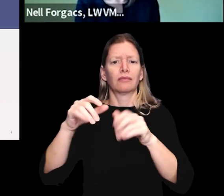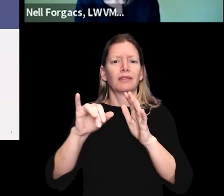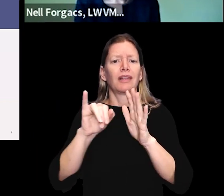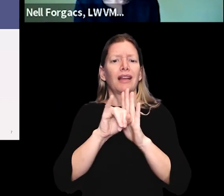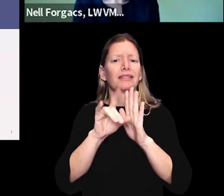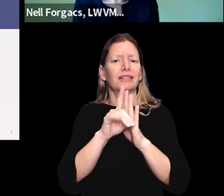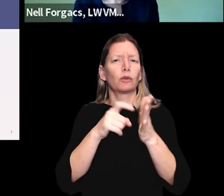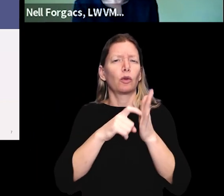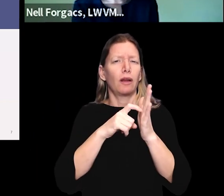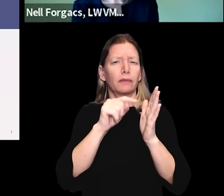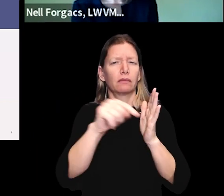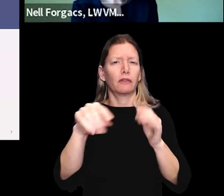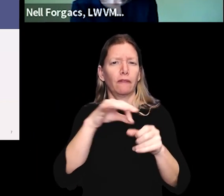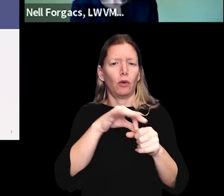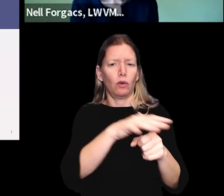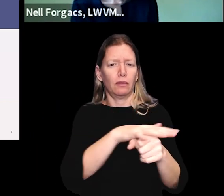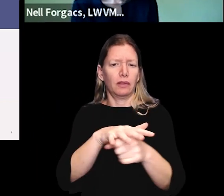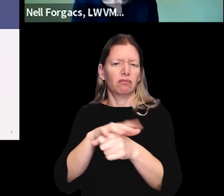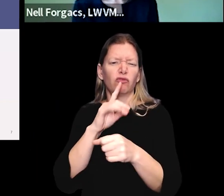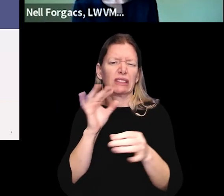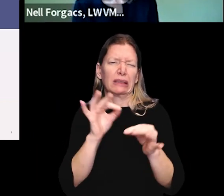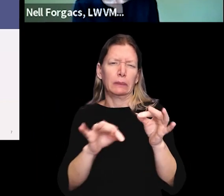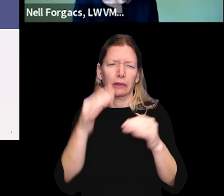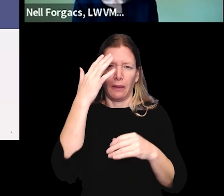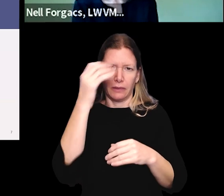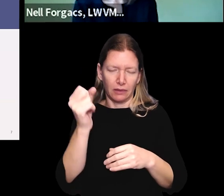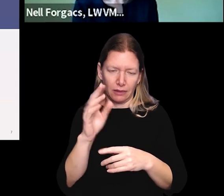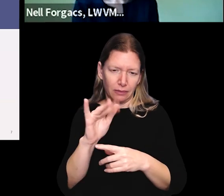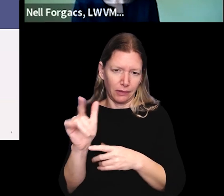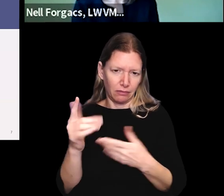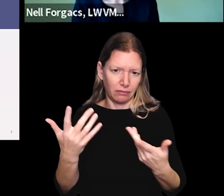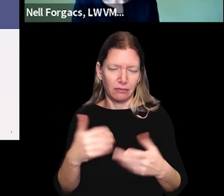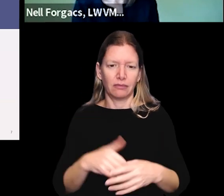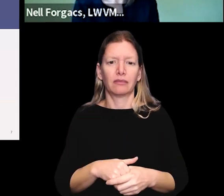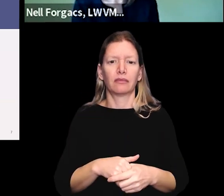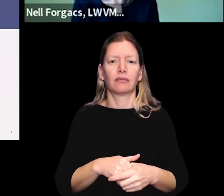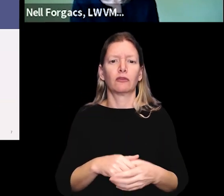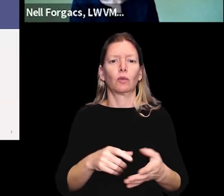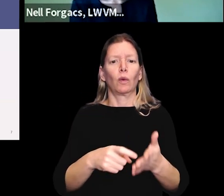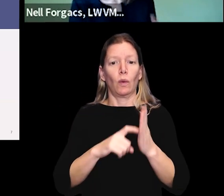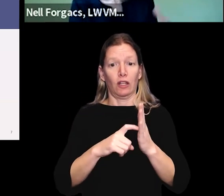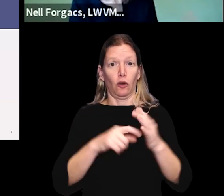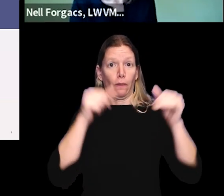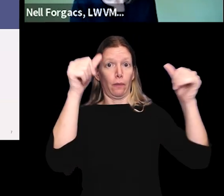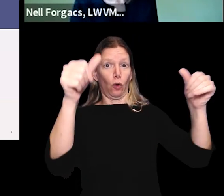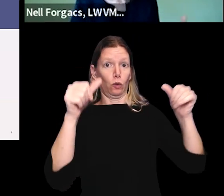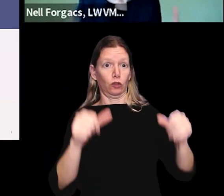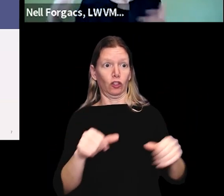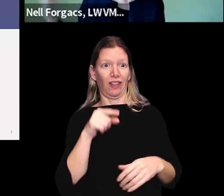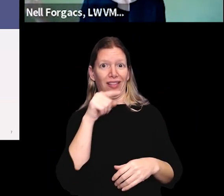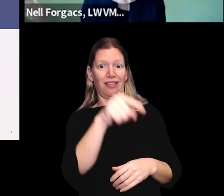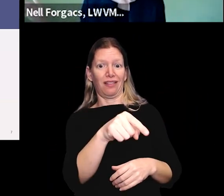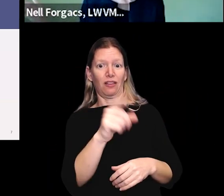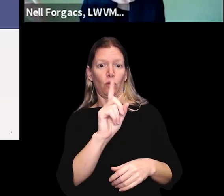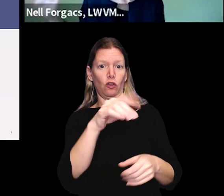requirements at polling places. This is a very simple common sense bill. It just requires that